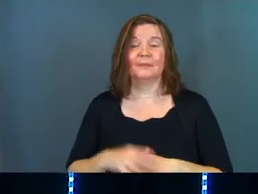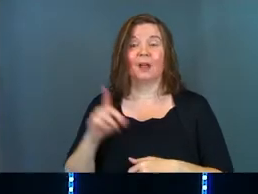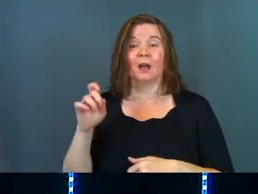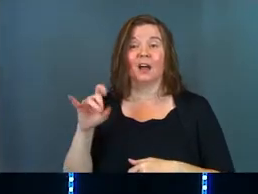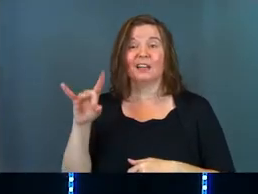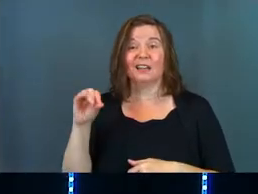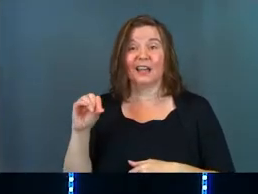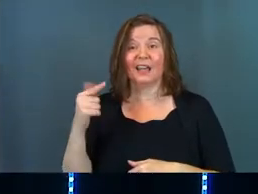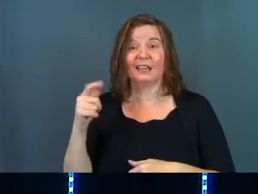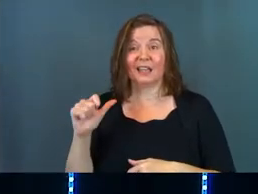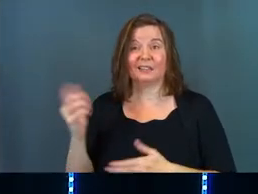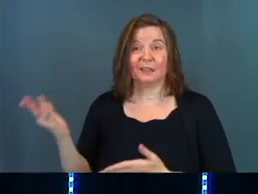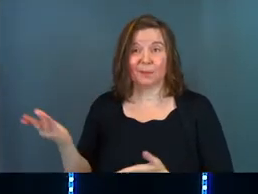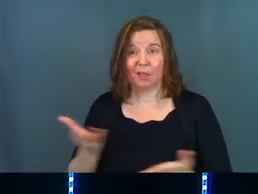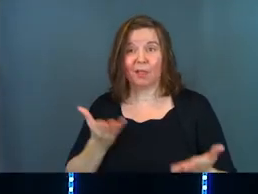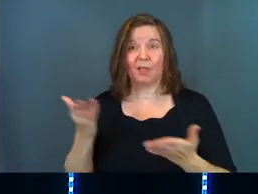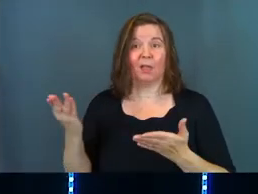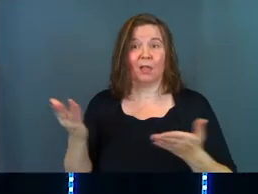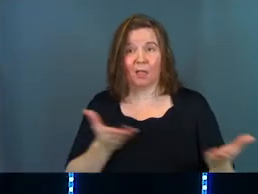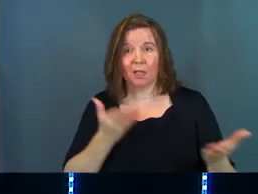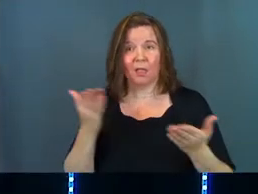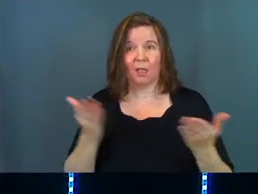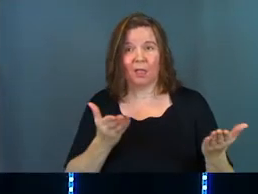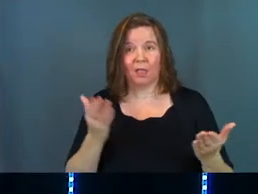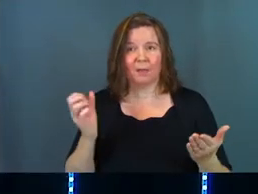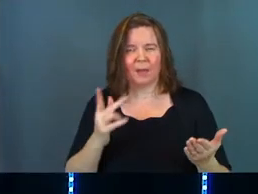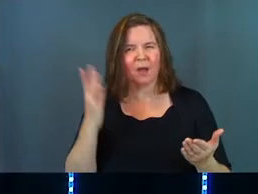180 gallons had to be carried back. Why?